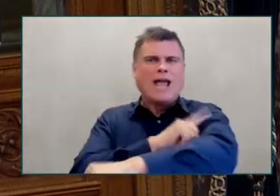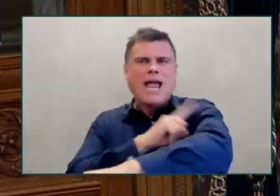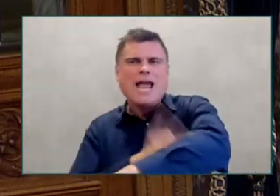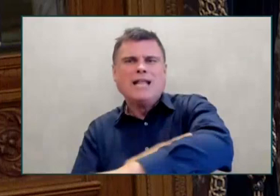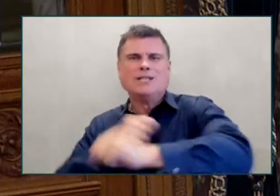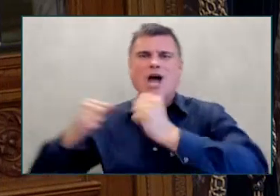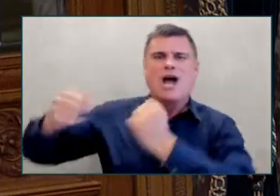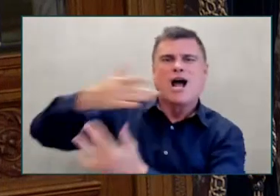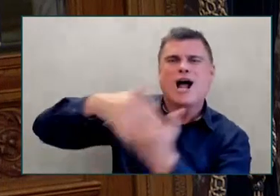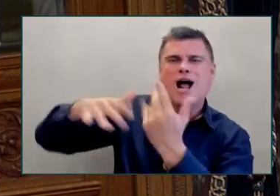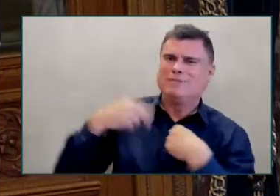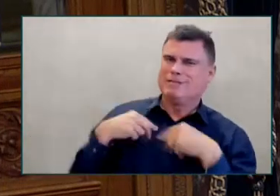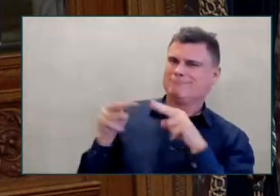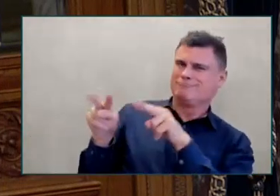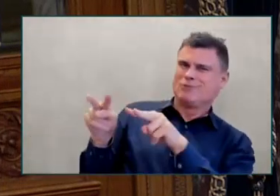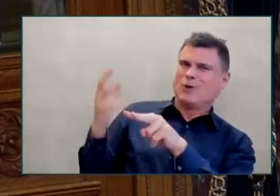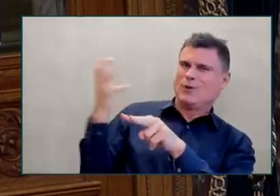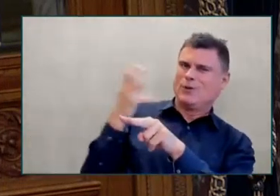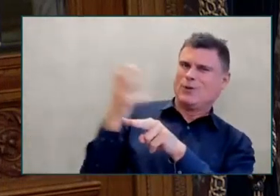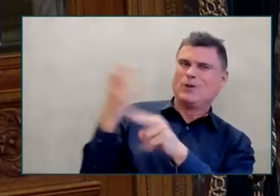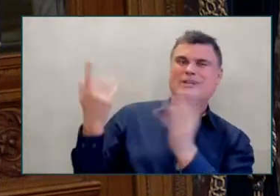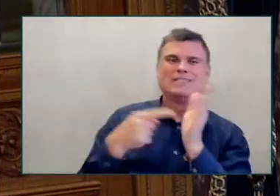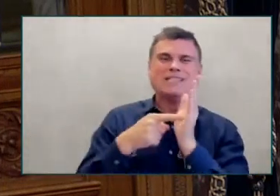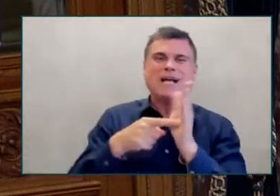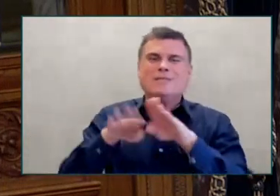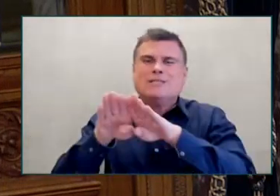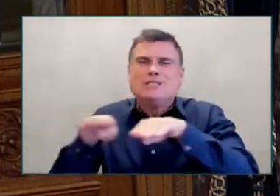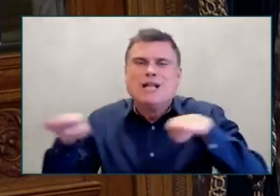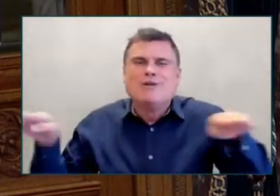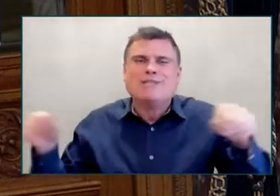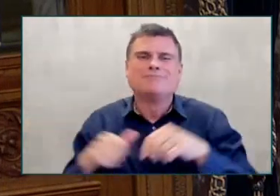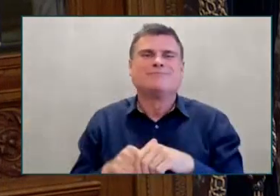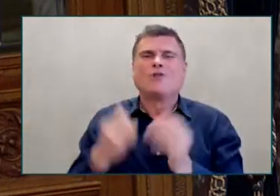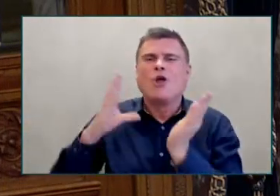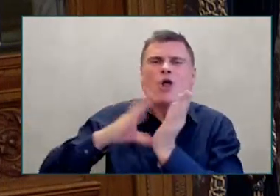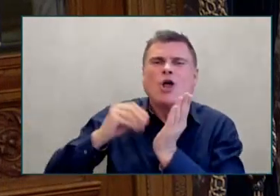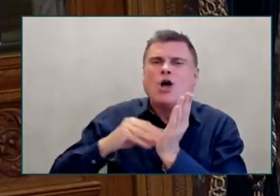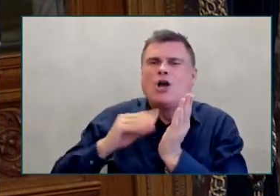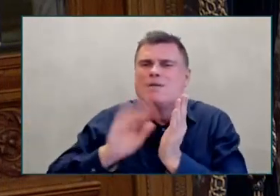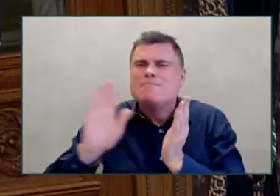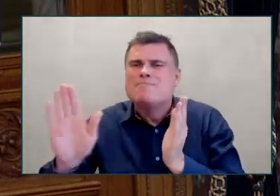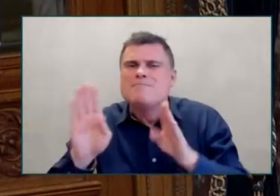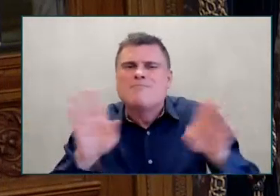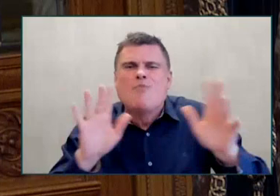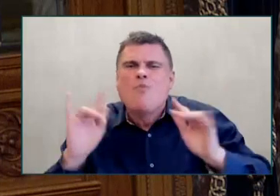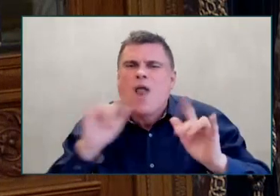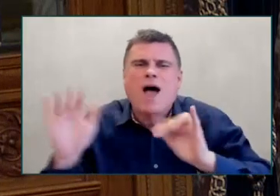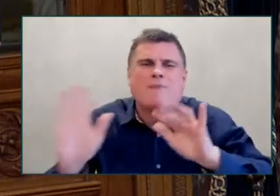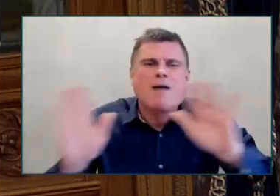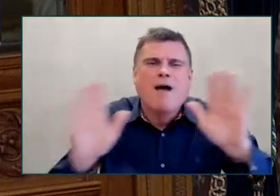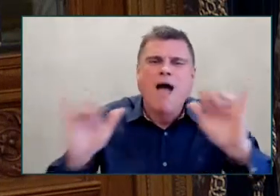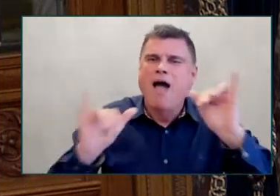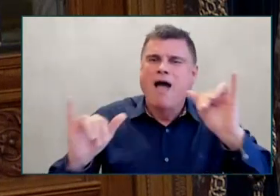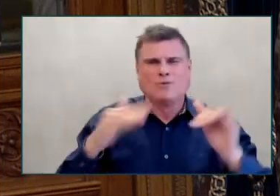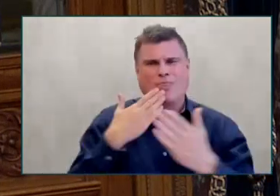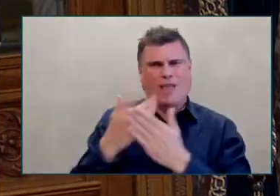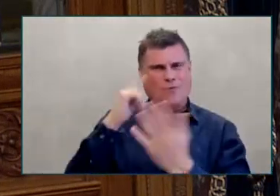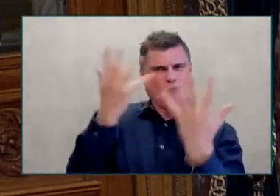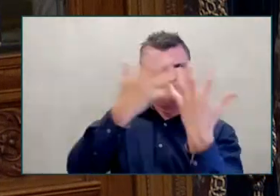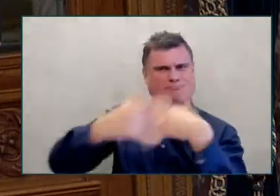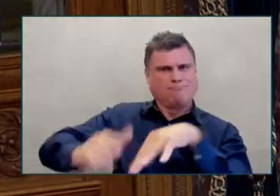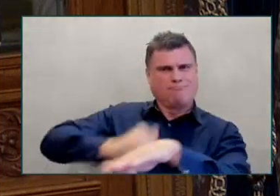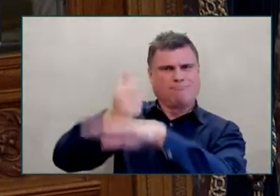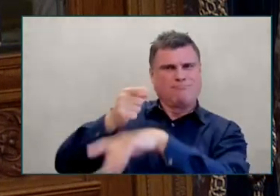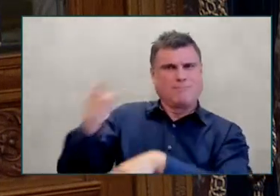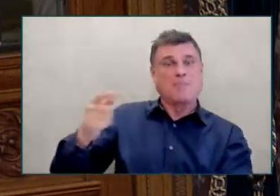Special thanks to our key partners, Canadian Media Producers Association, BC Branch, Motion Picture Production Industry